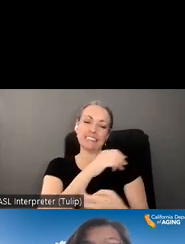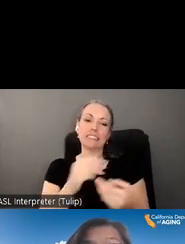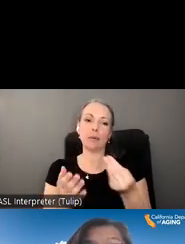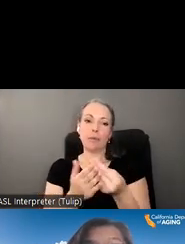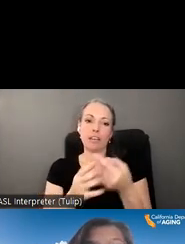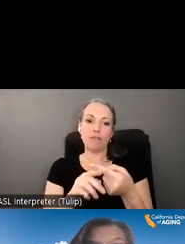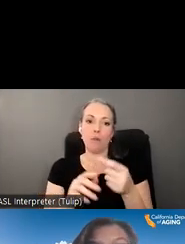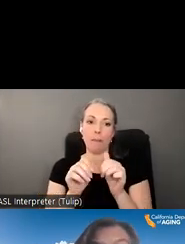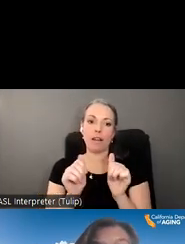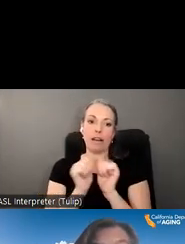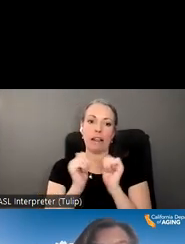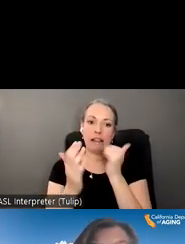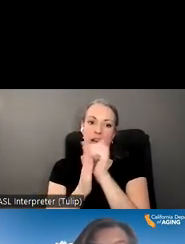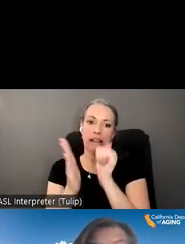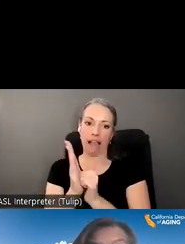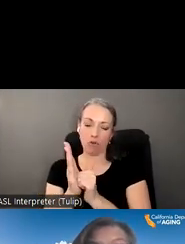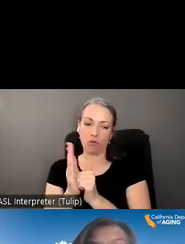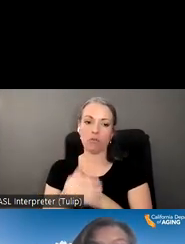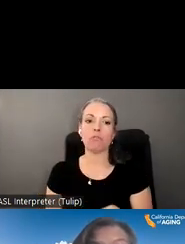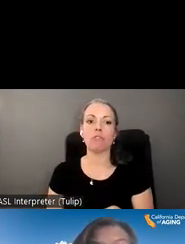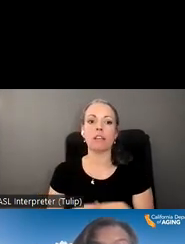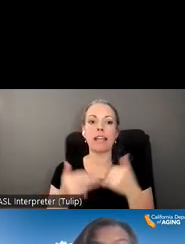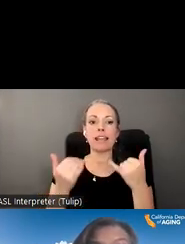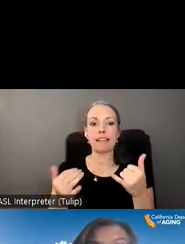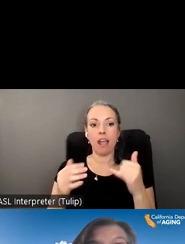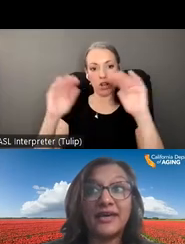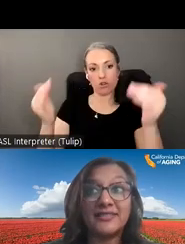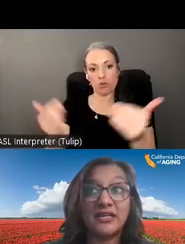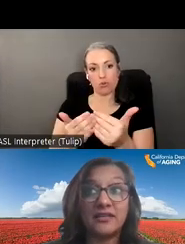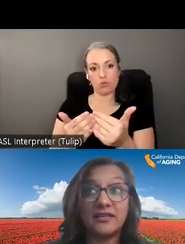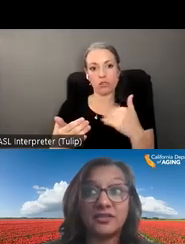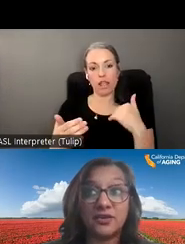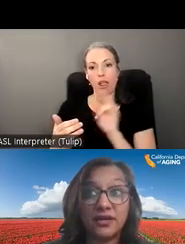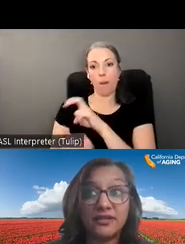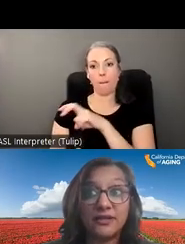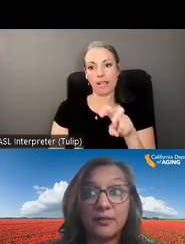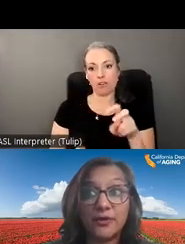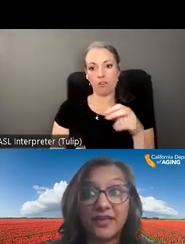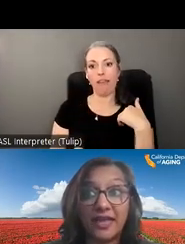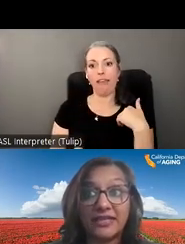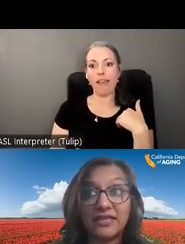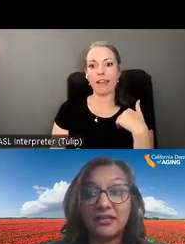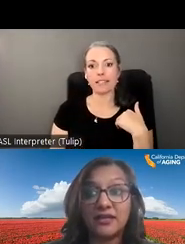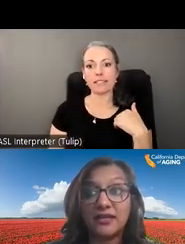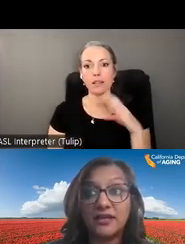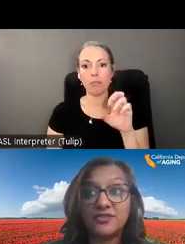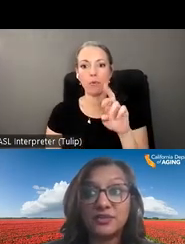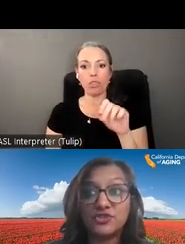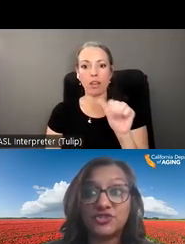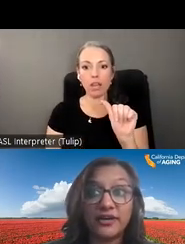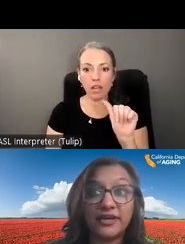I'm going to go ahead and introduce our reactor panel. Our reactor panel has Akili Saran, Bertha Hayden,